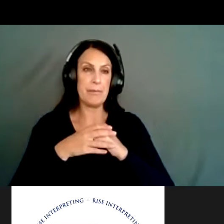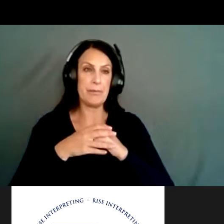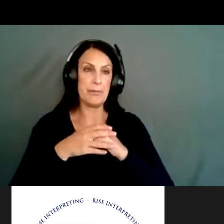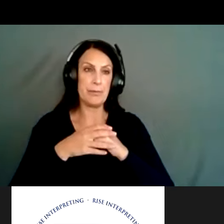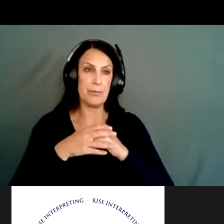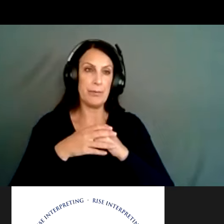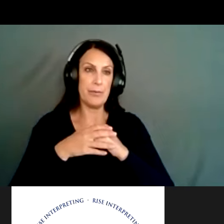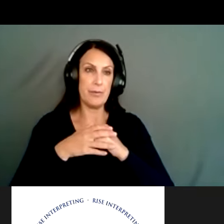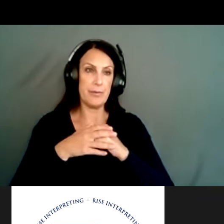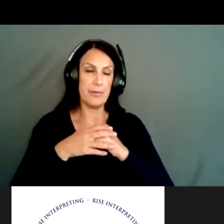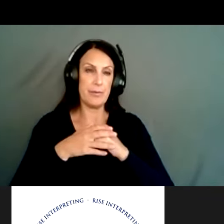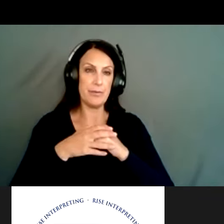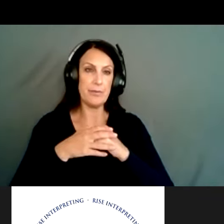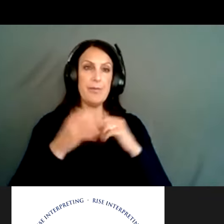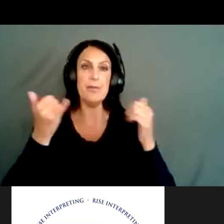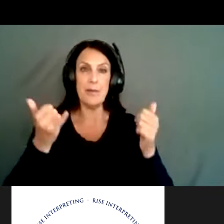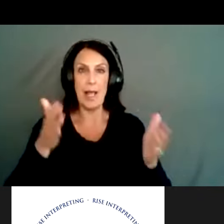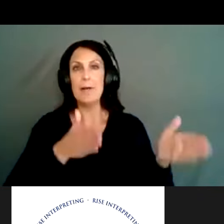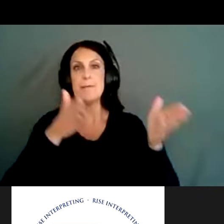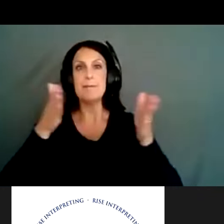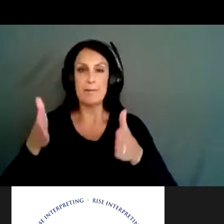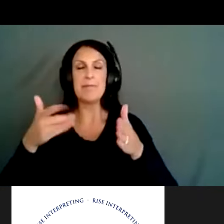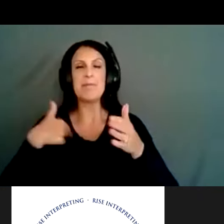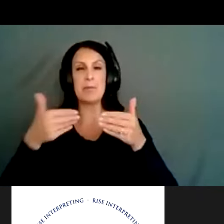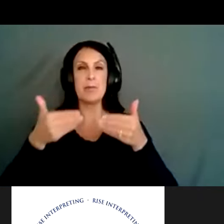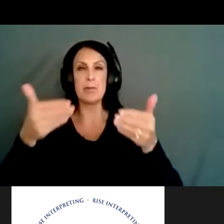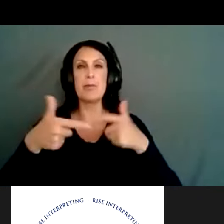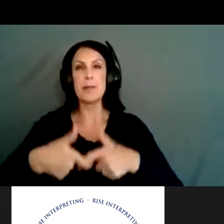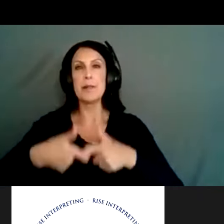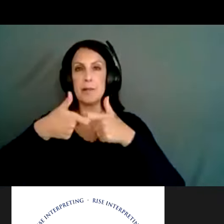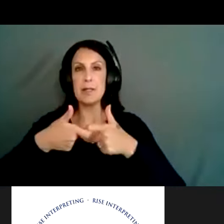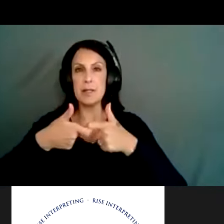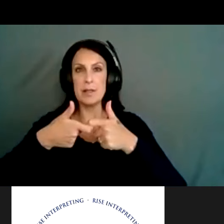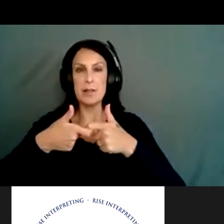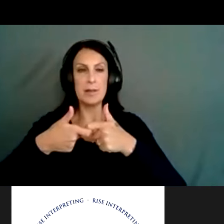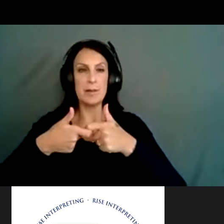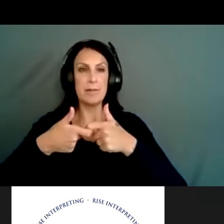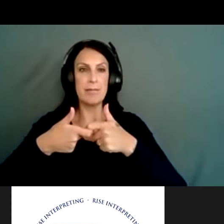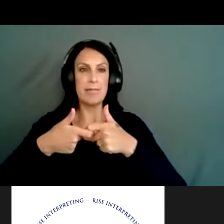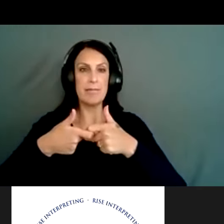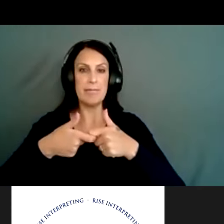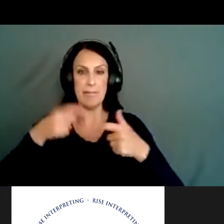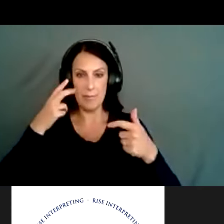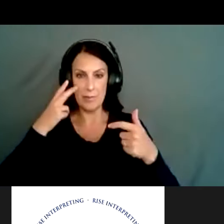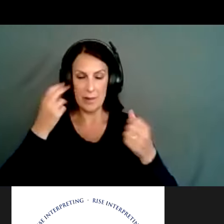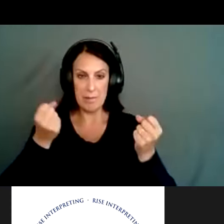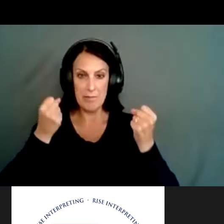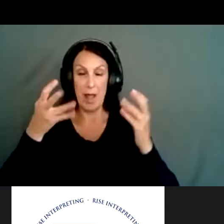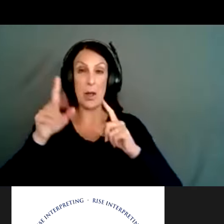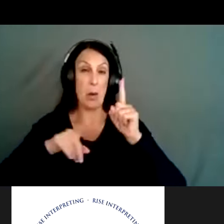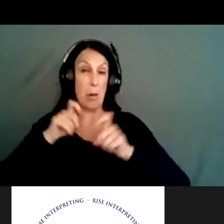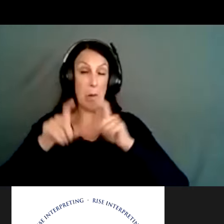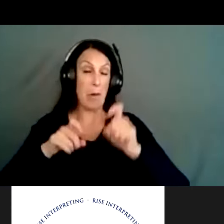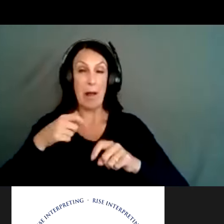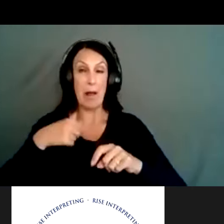All right. So with that, I am going to go ahead and pause for a second and see if any questions. I know there was, looks like there was a lot of questions, so I'm going to